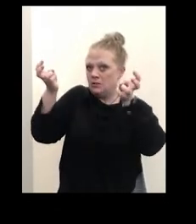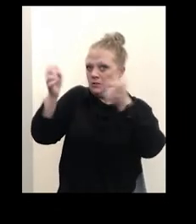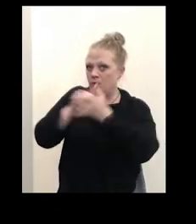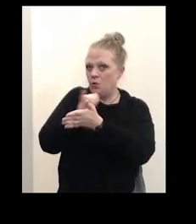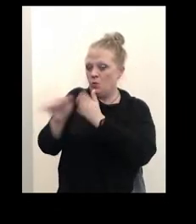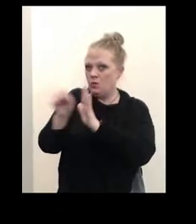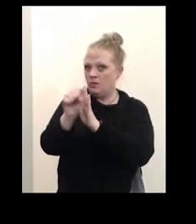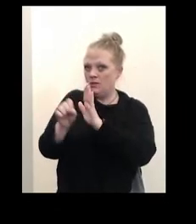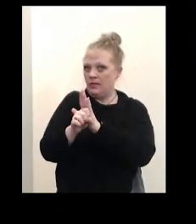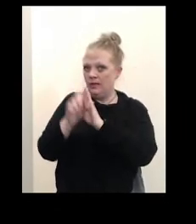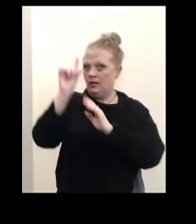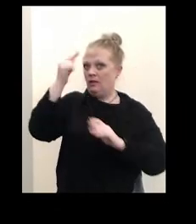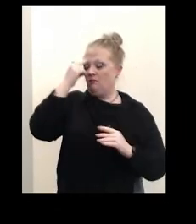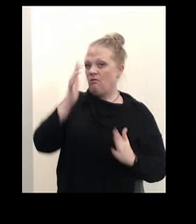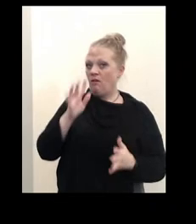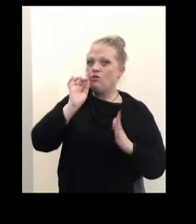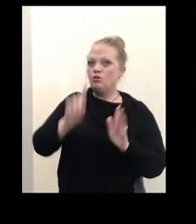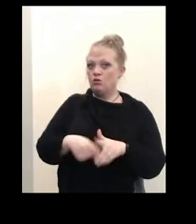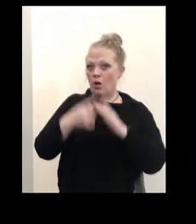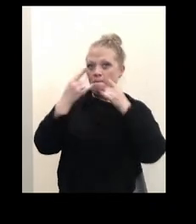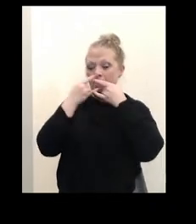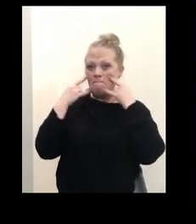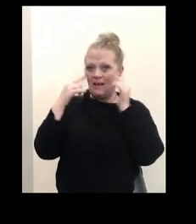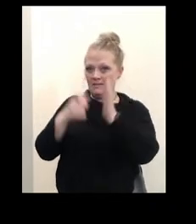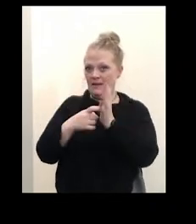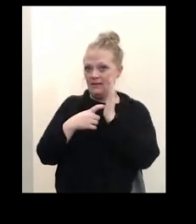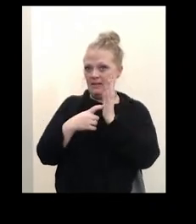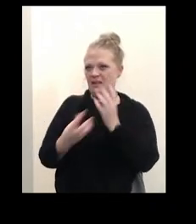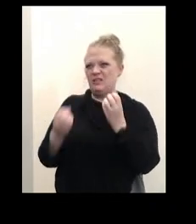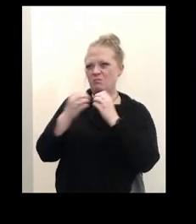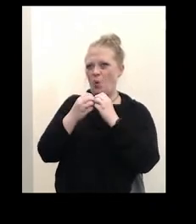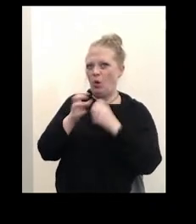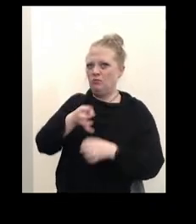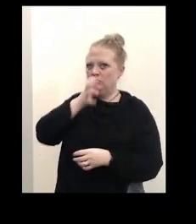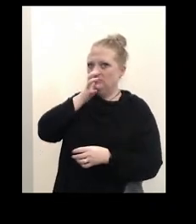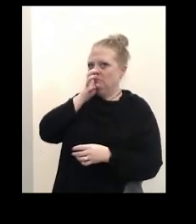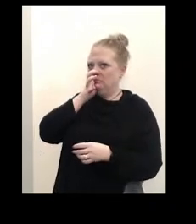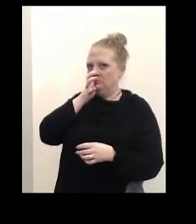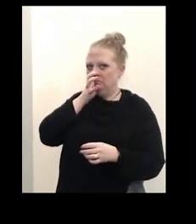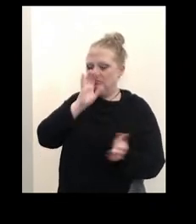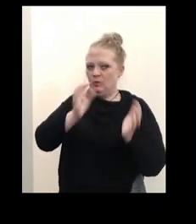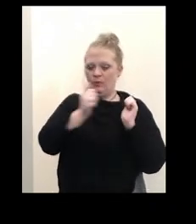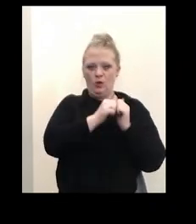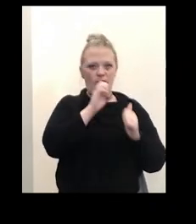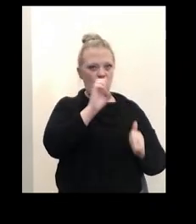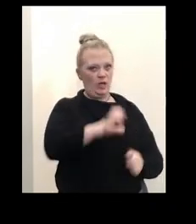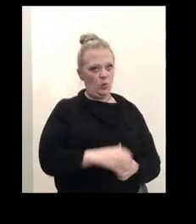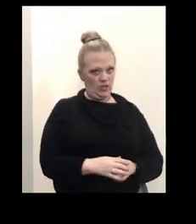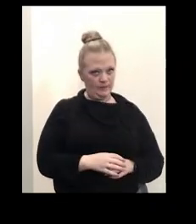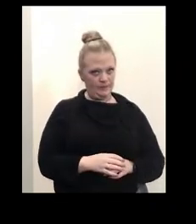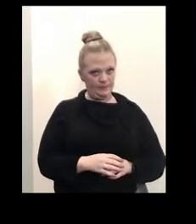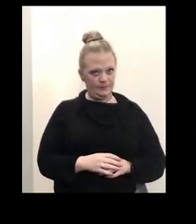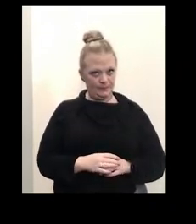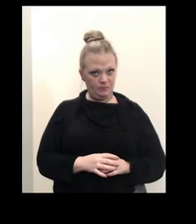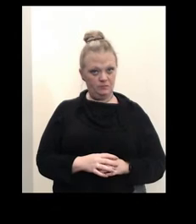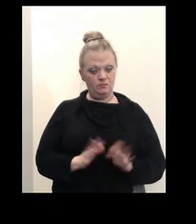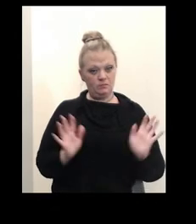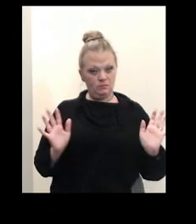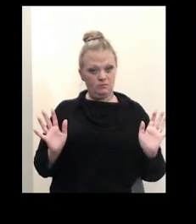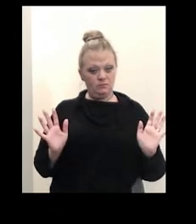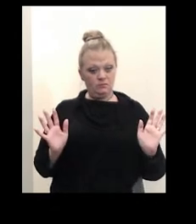the governor instituted a mask mandate, which is a little more restrictive than what we have in Erie County. So that is the